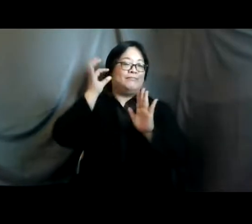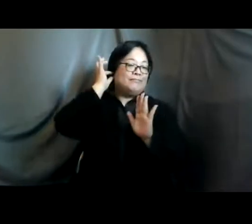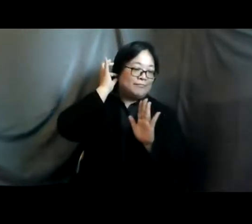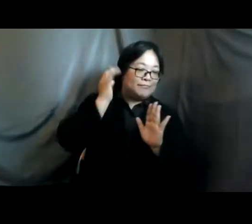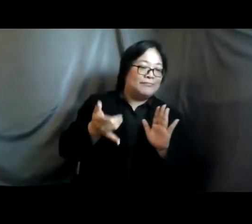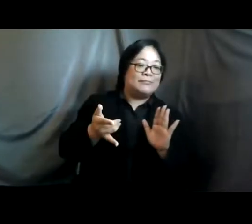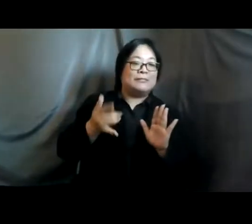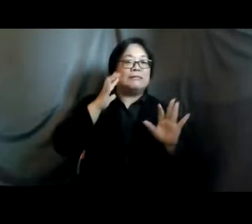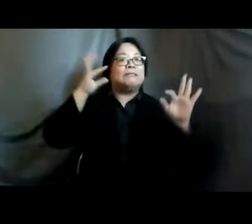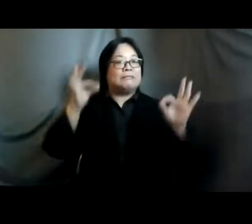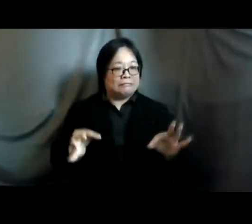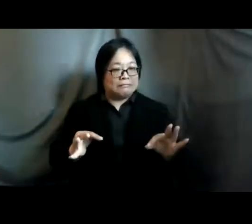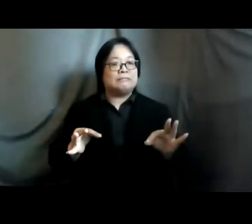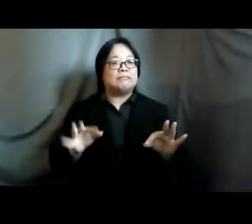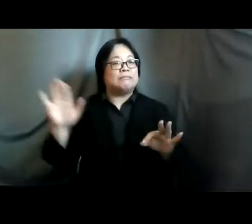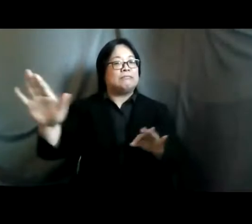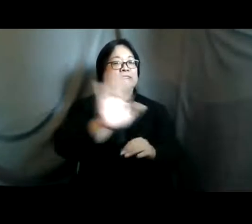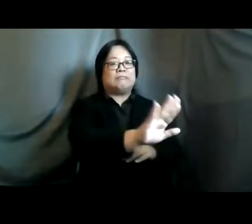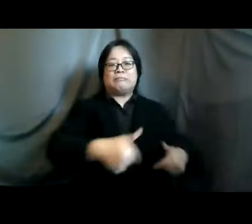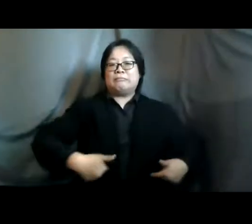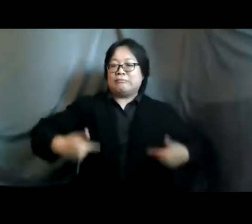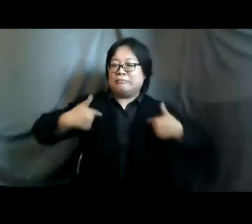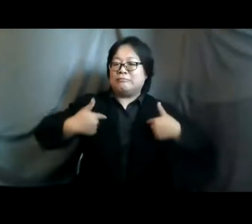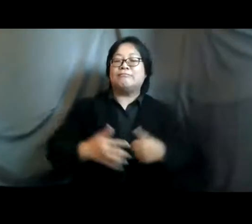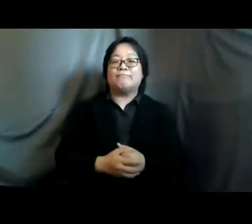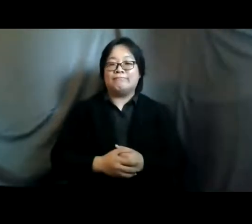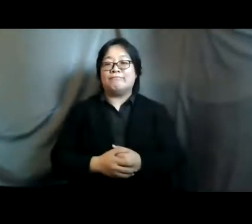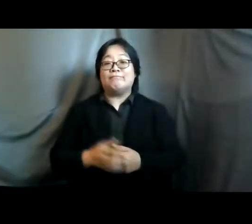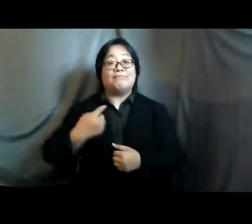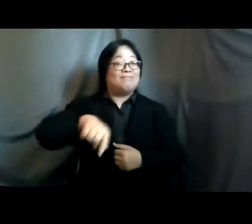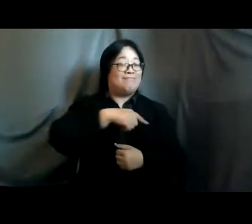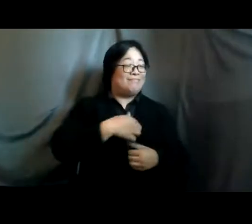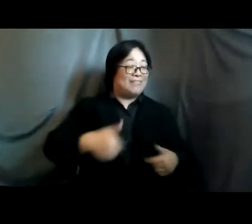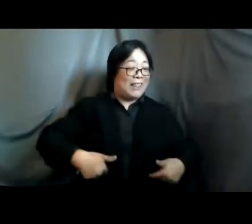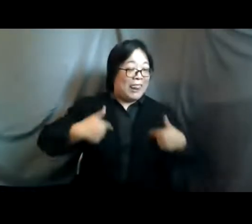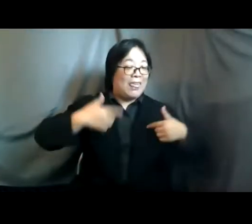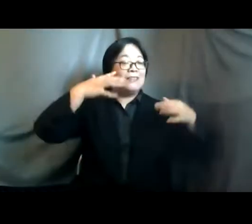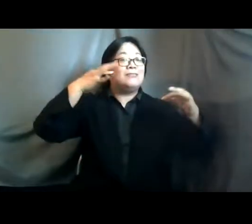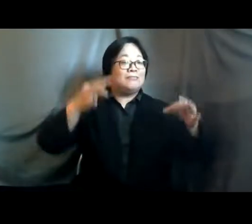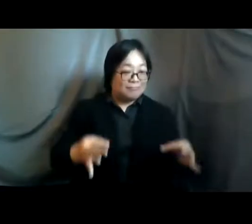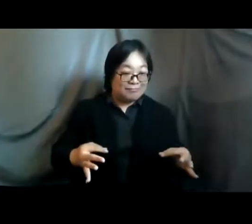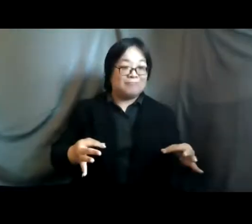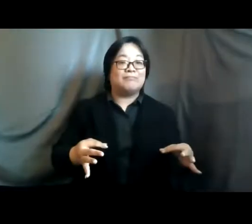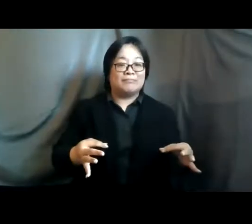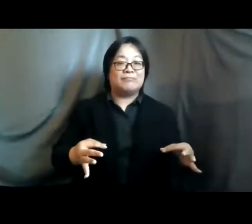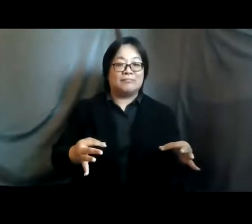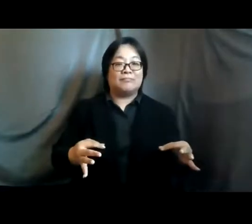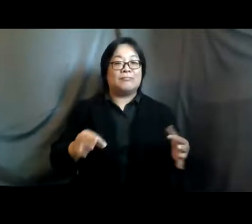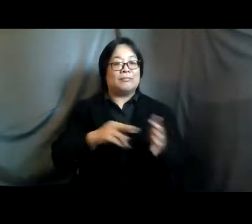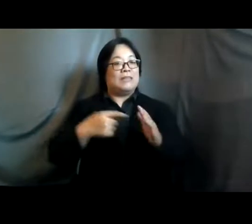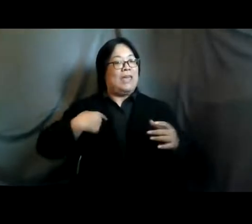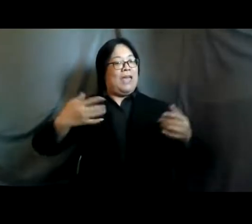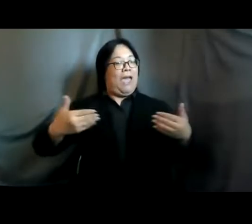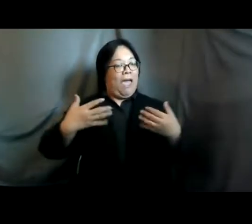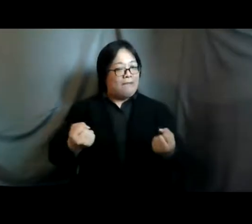decisions about their lives because only when we make decisions about our lives can we actually have uh control over our lives